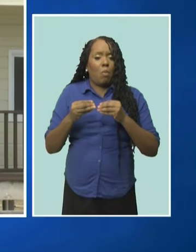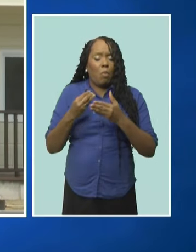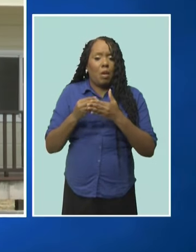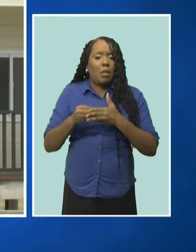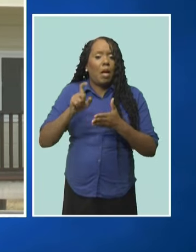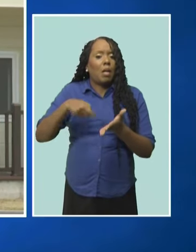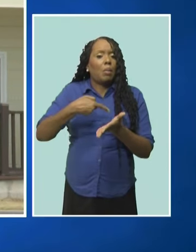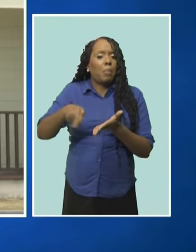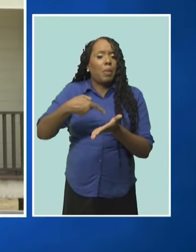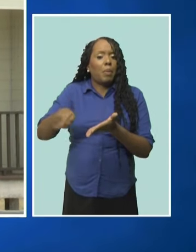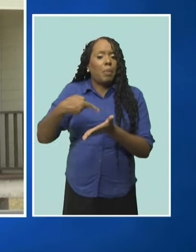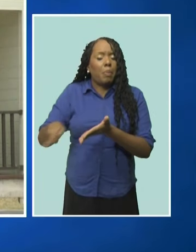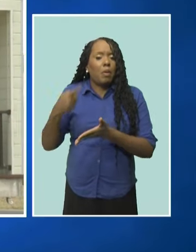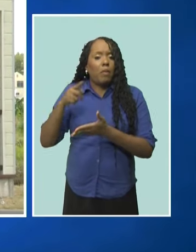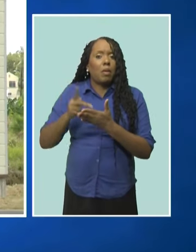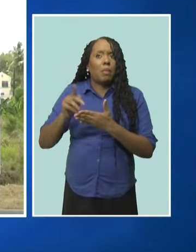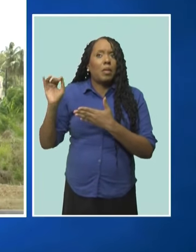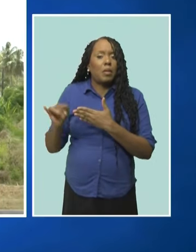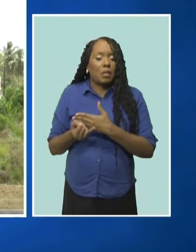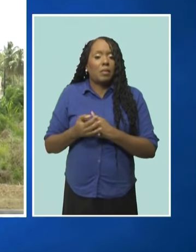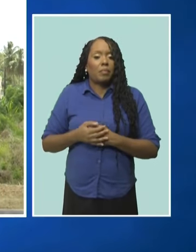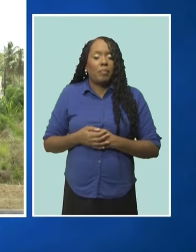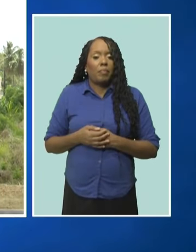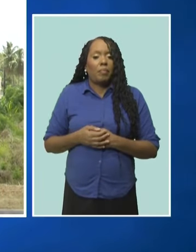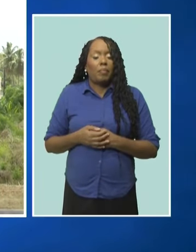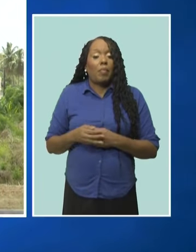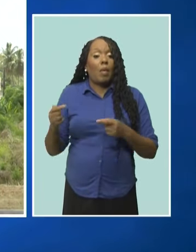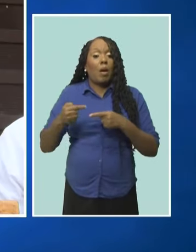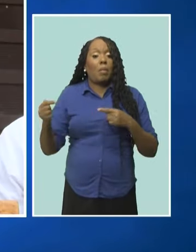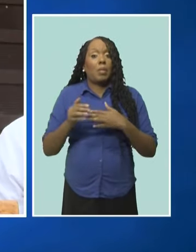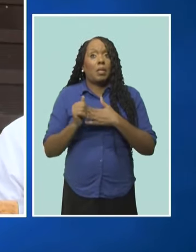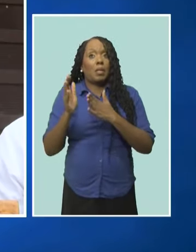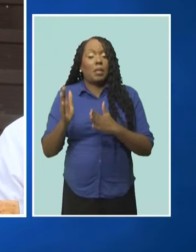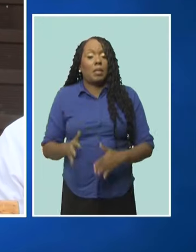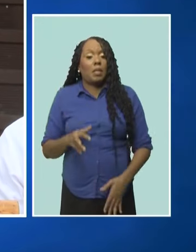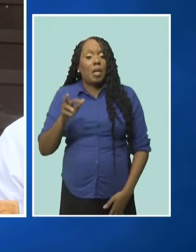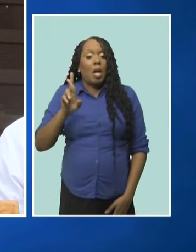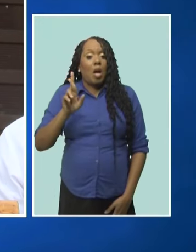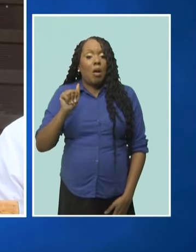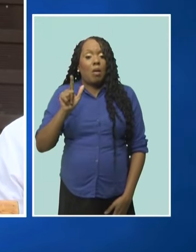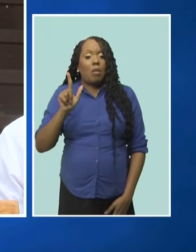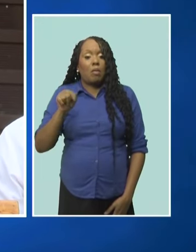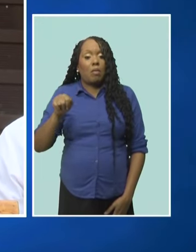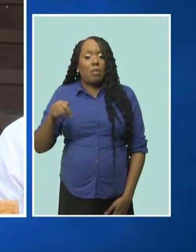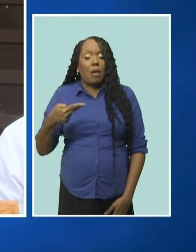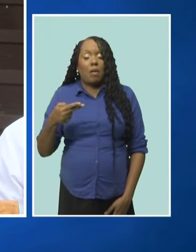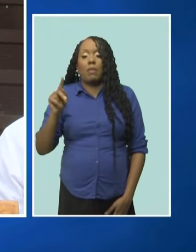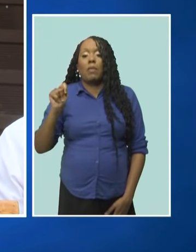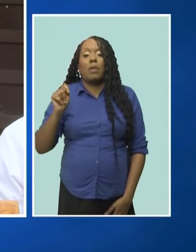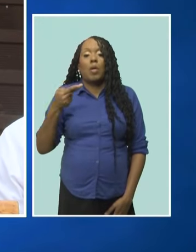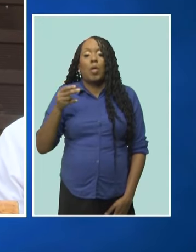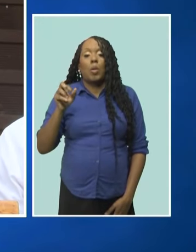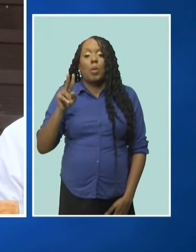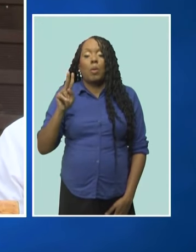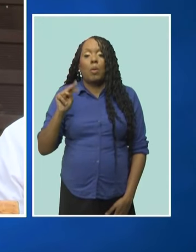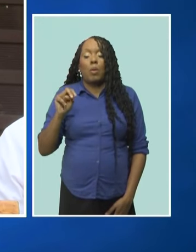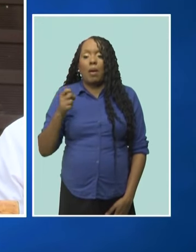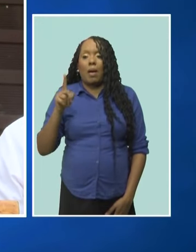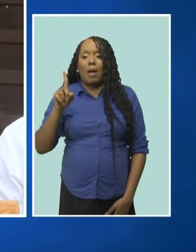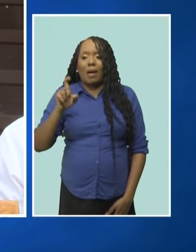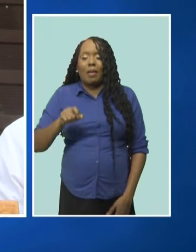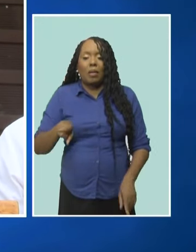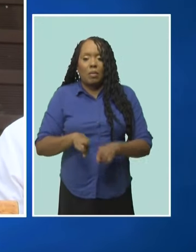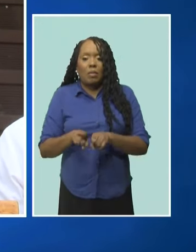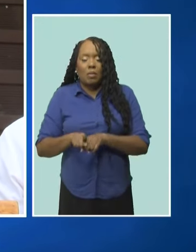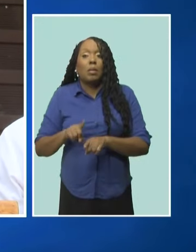the project were also asked by Opposition Leader Ralph Thorne. Mr. Southerman, however, has reiterated government's intention is to provide housing